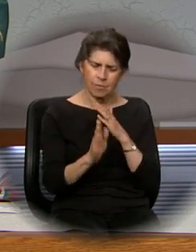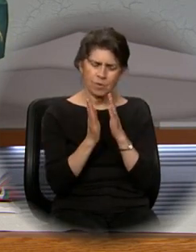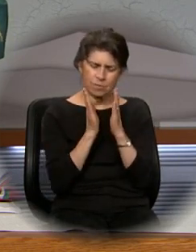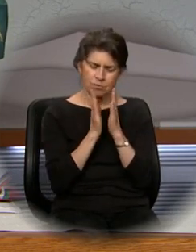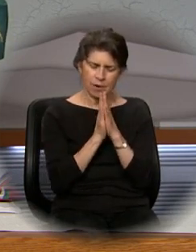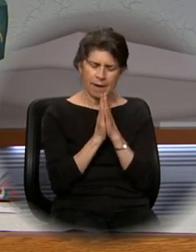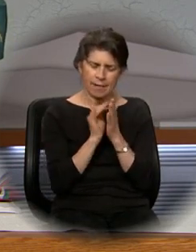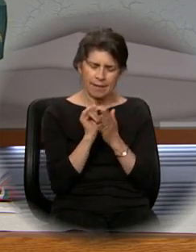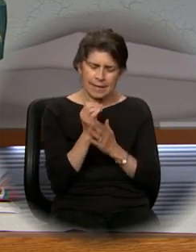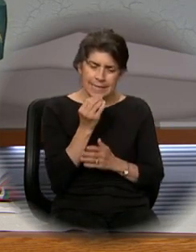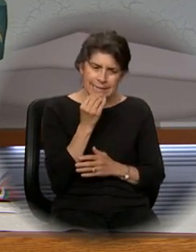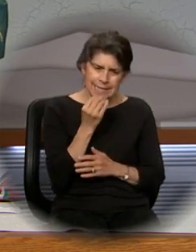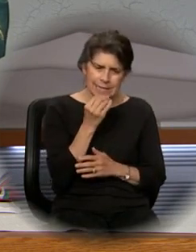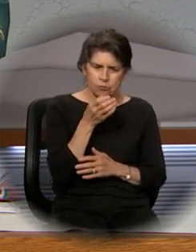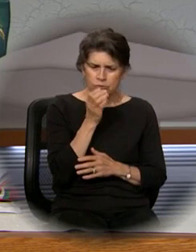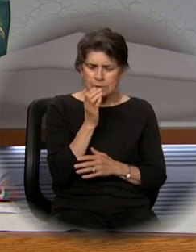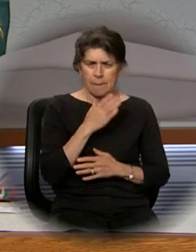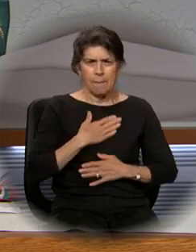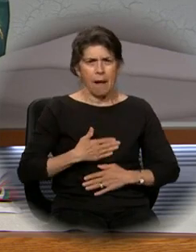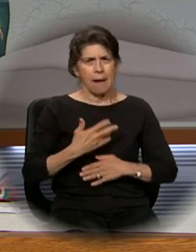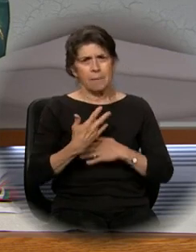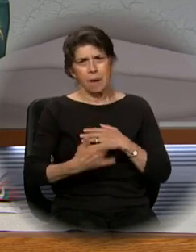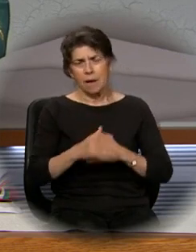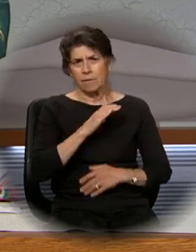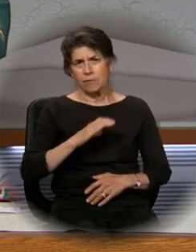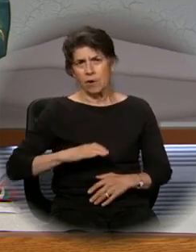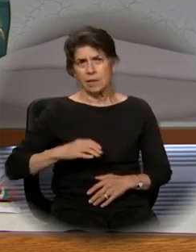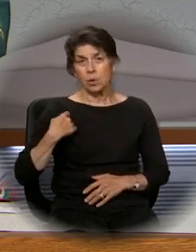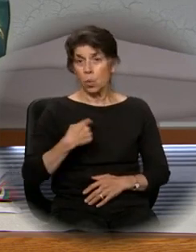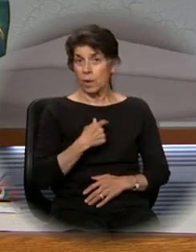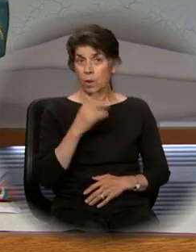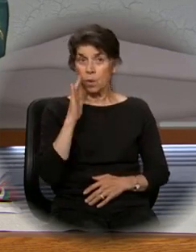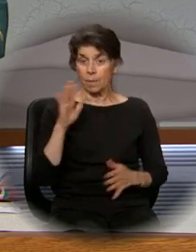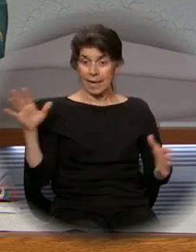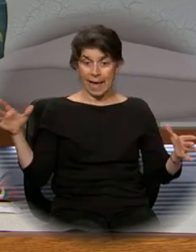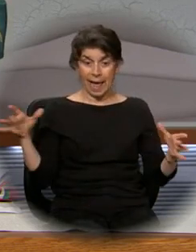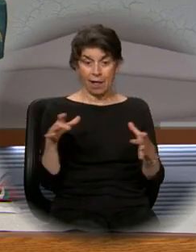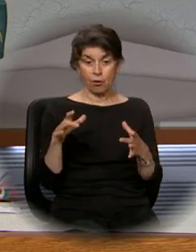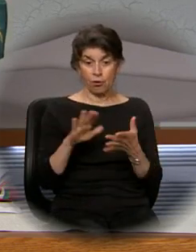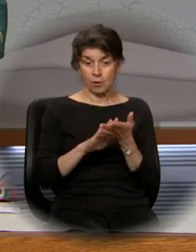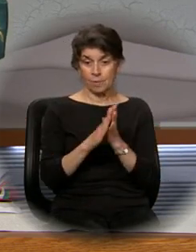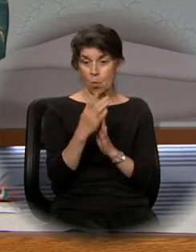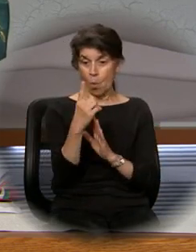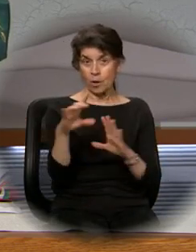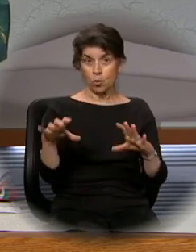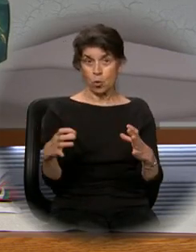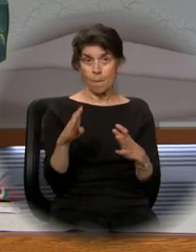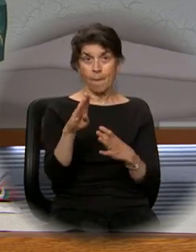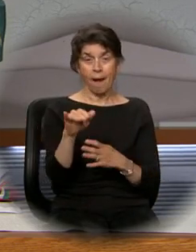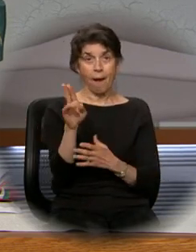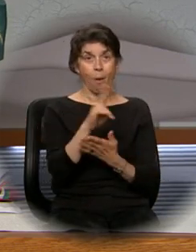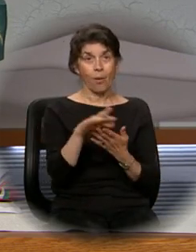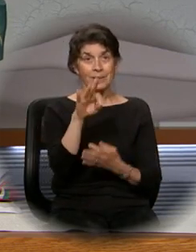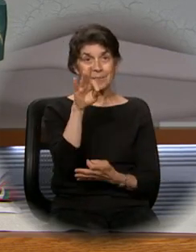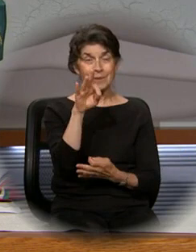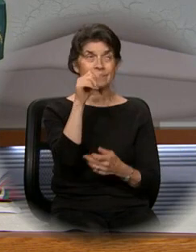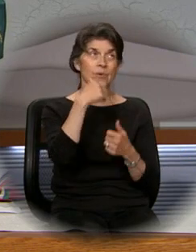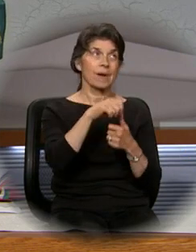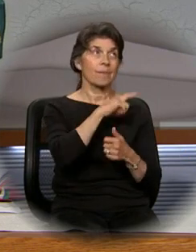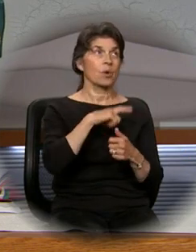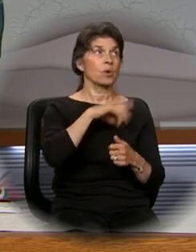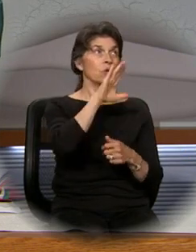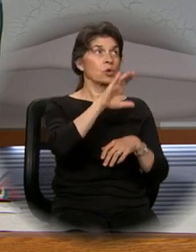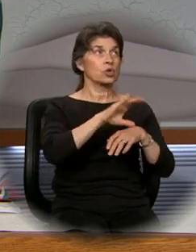partaking of the body and blood of Christ, we may be gathered into one by the Holy Spirit. Remember, Lord, your church